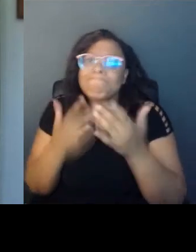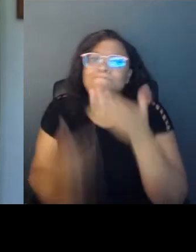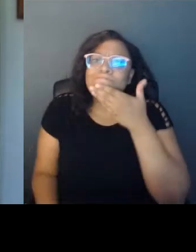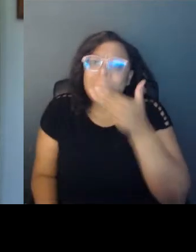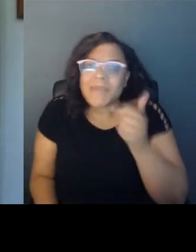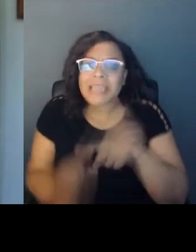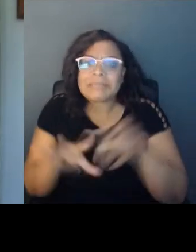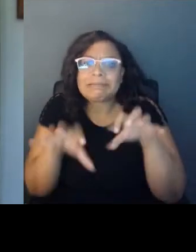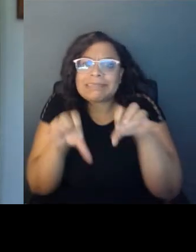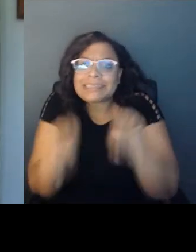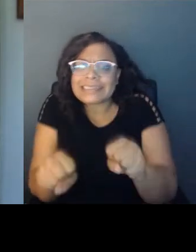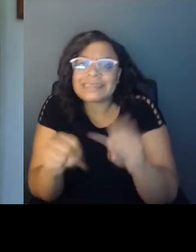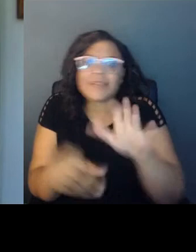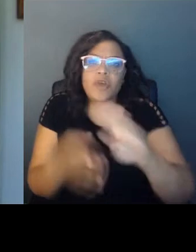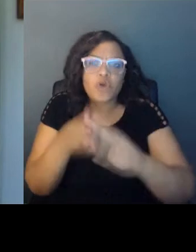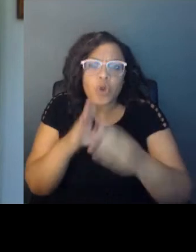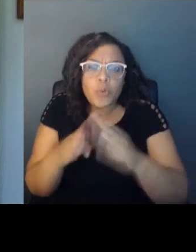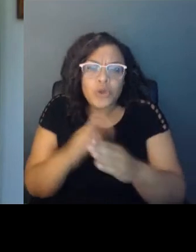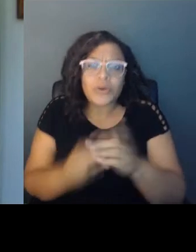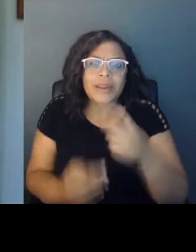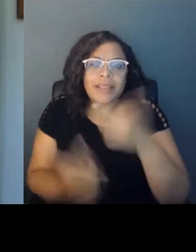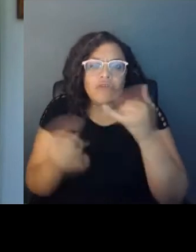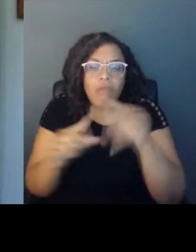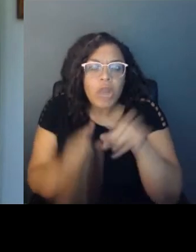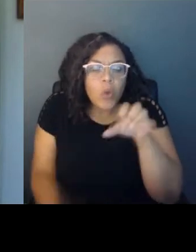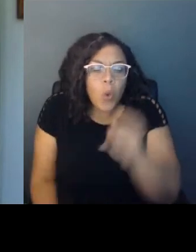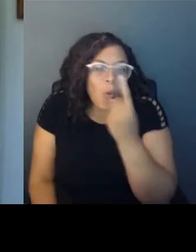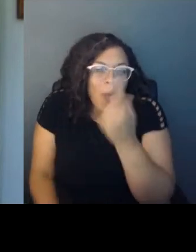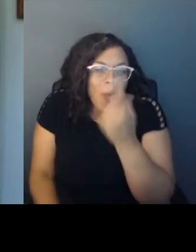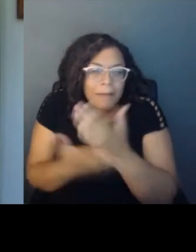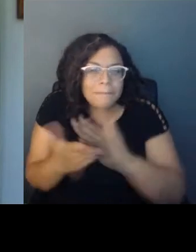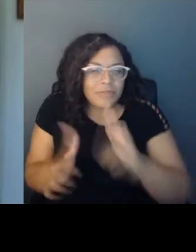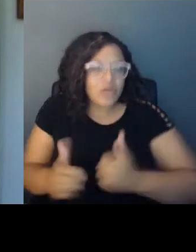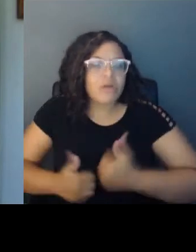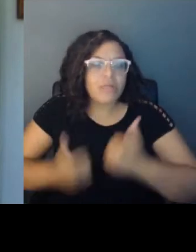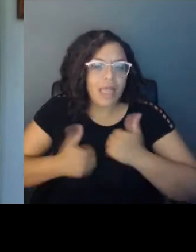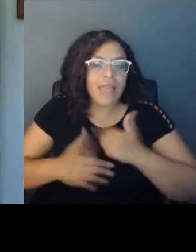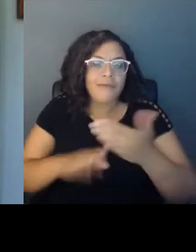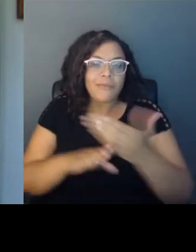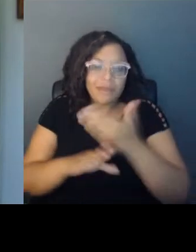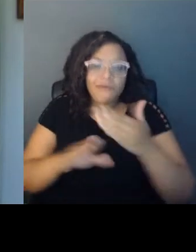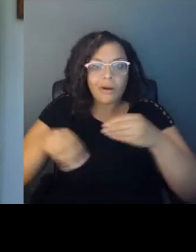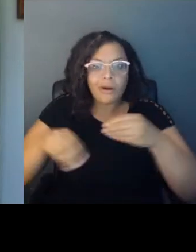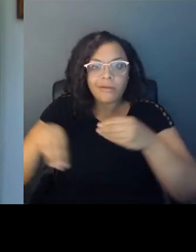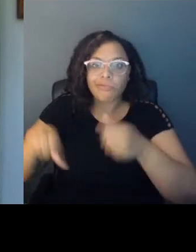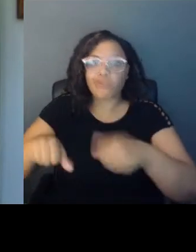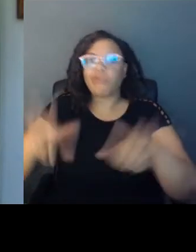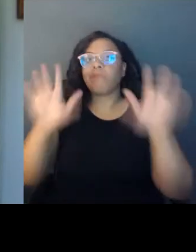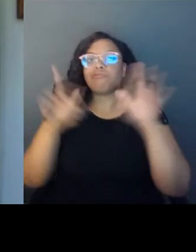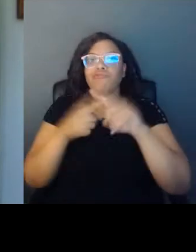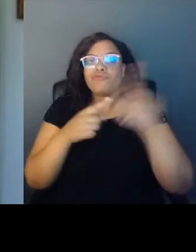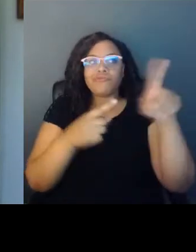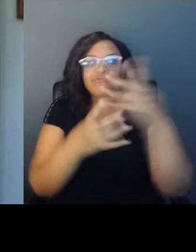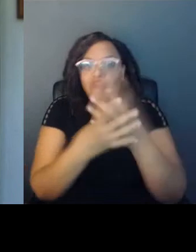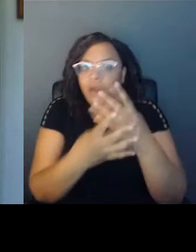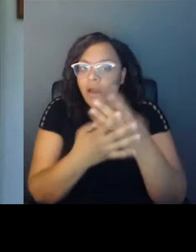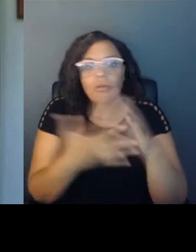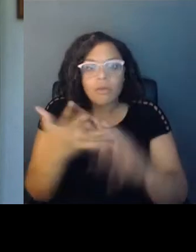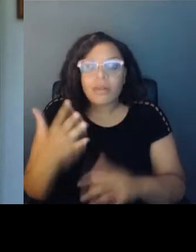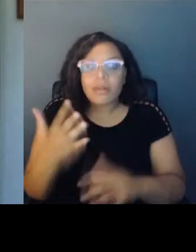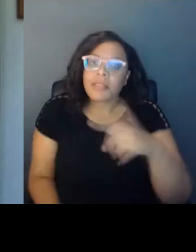a piece of their lives, to struggle to fight, to push back. And